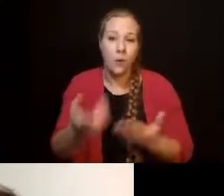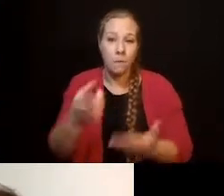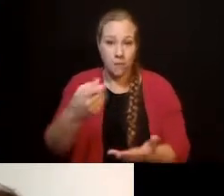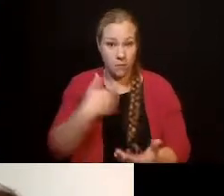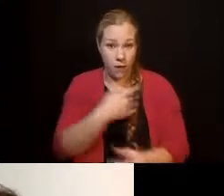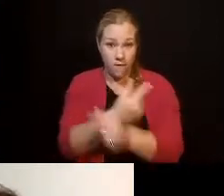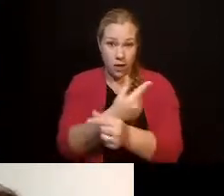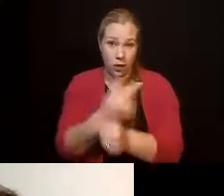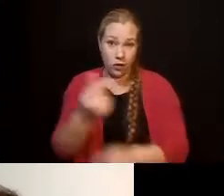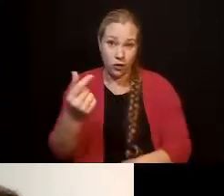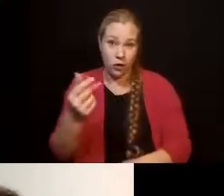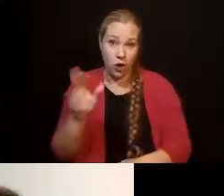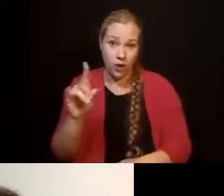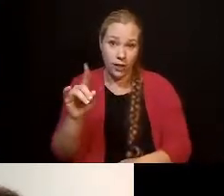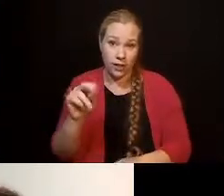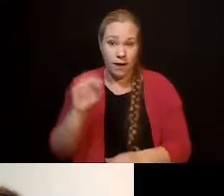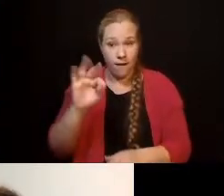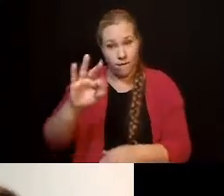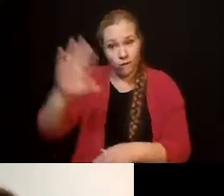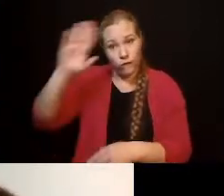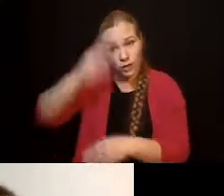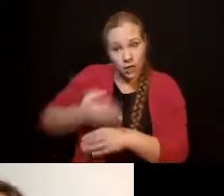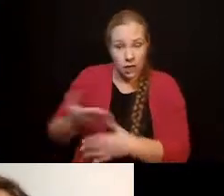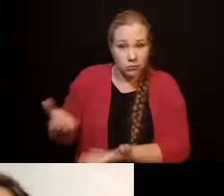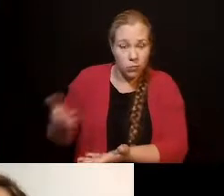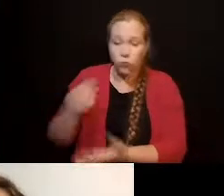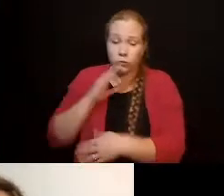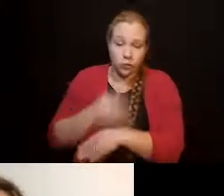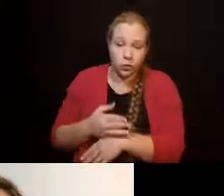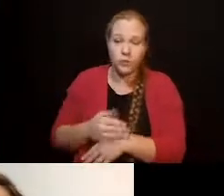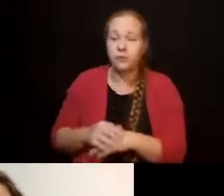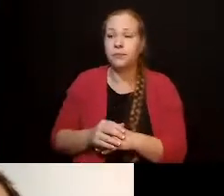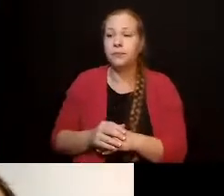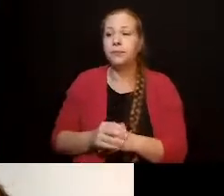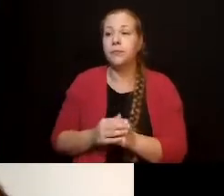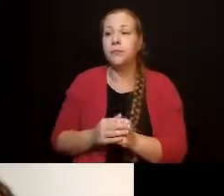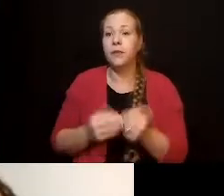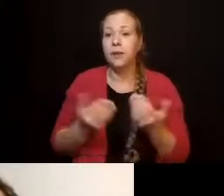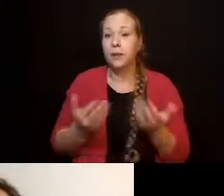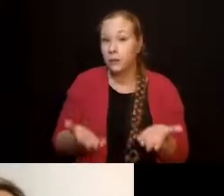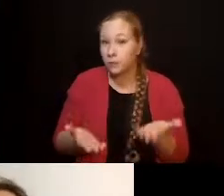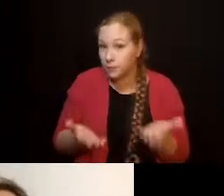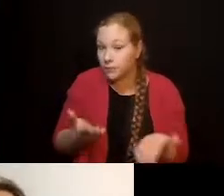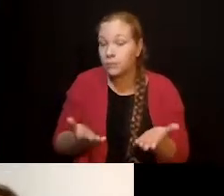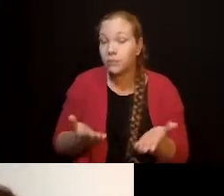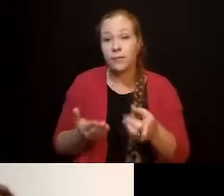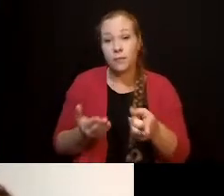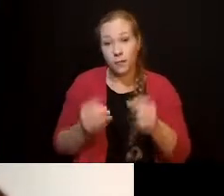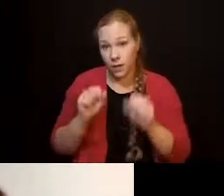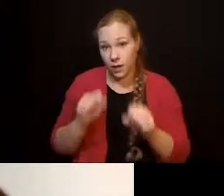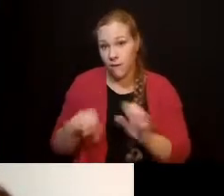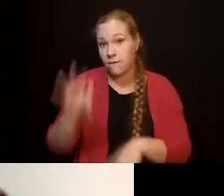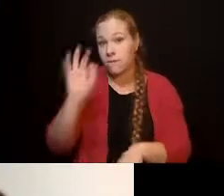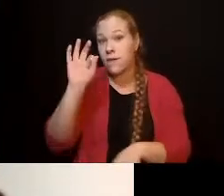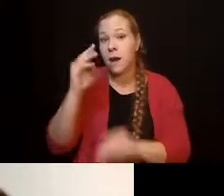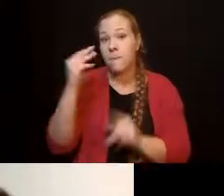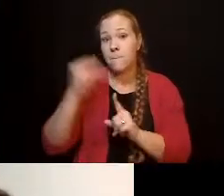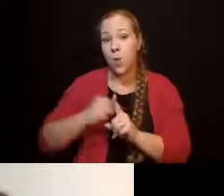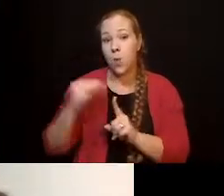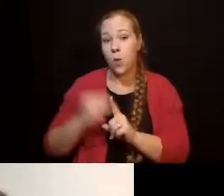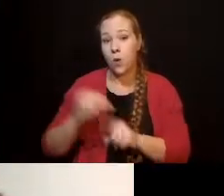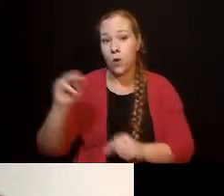there are programs out there, mortgage programs out there, where you can actually have two